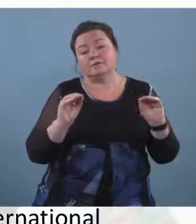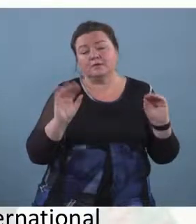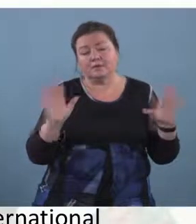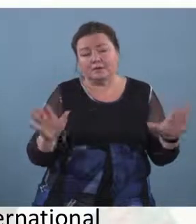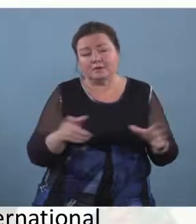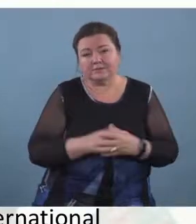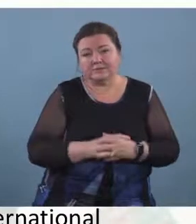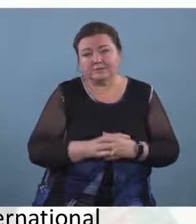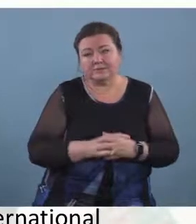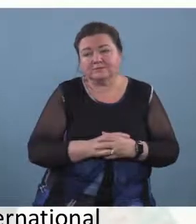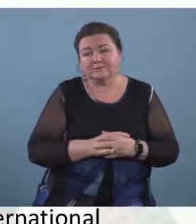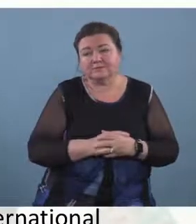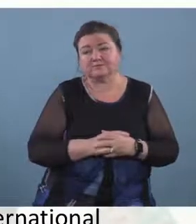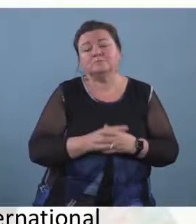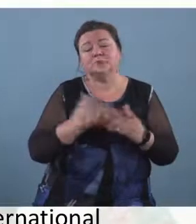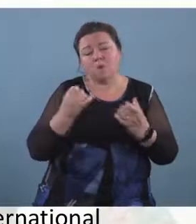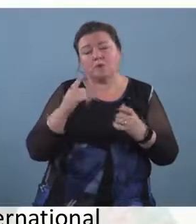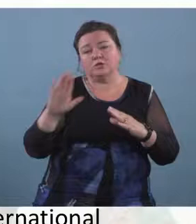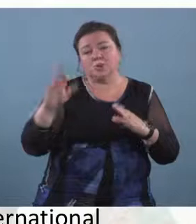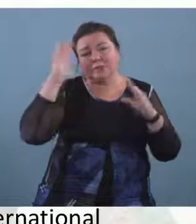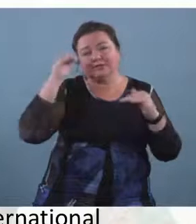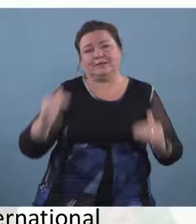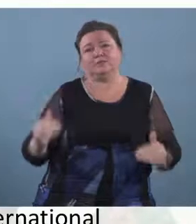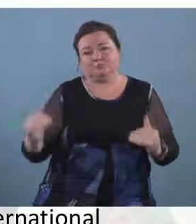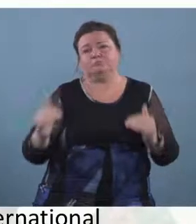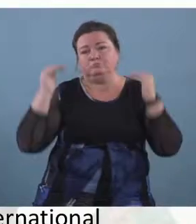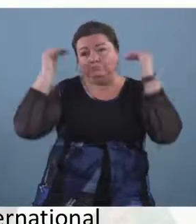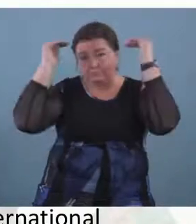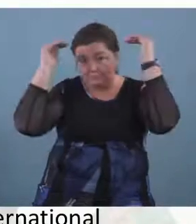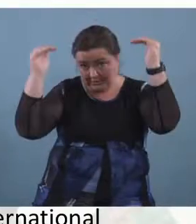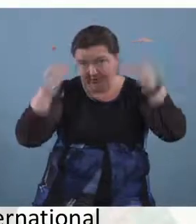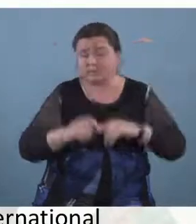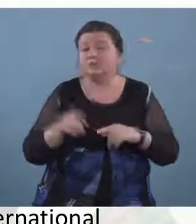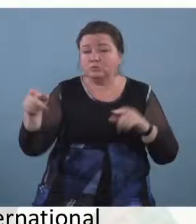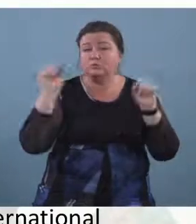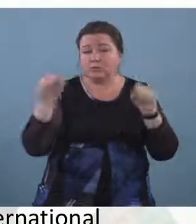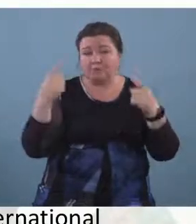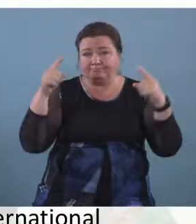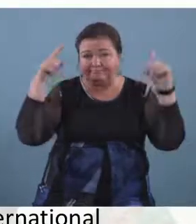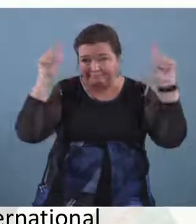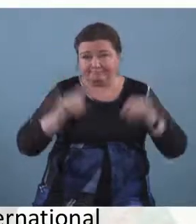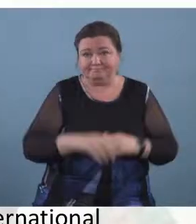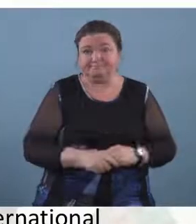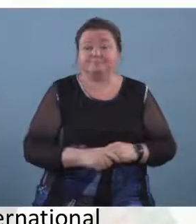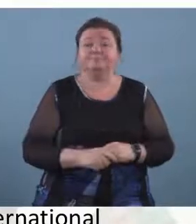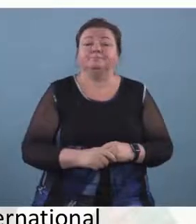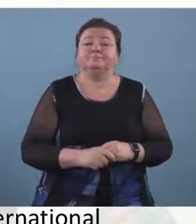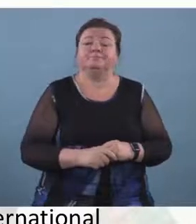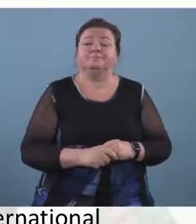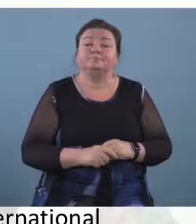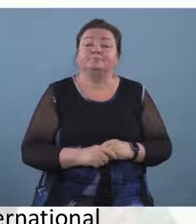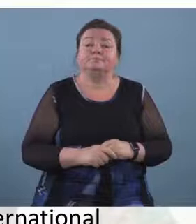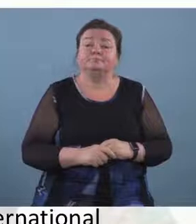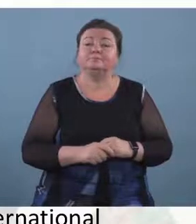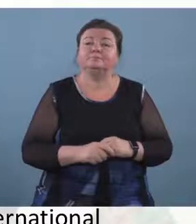want we want to raise expectations of that deaf people need disabilities okay so uh can we move on to the